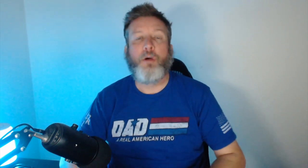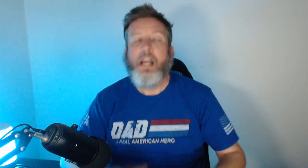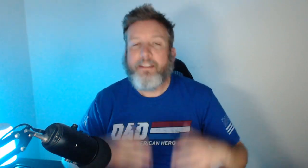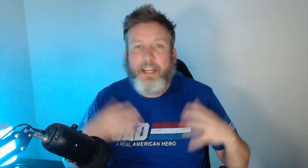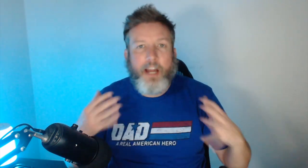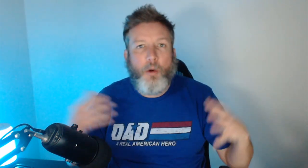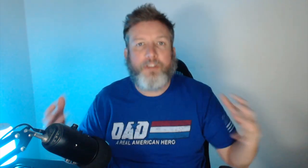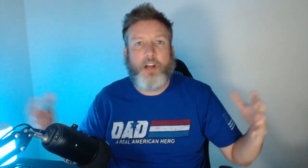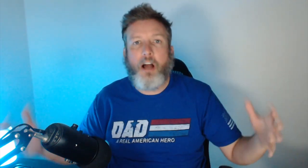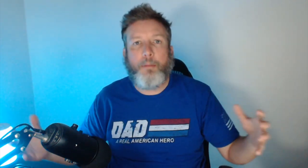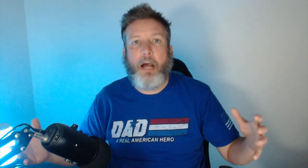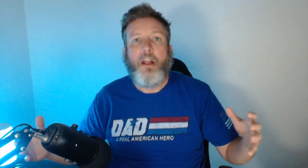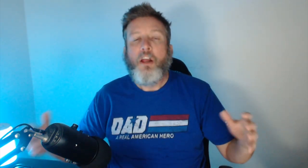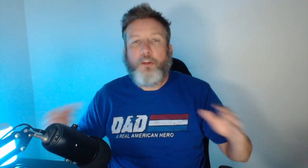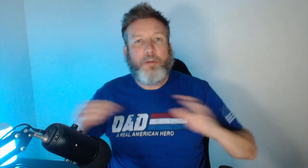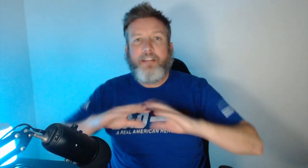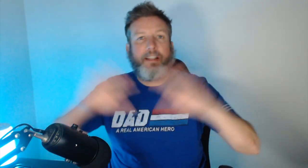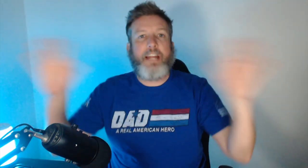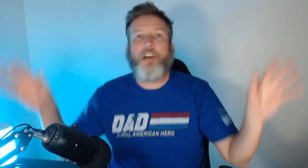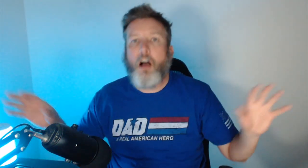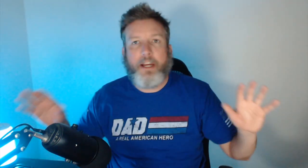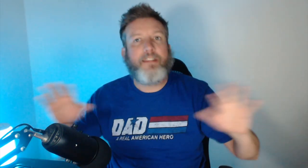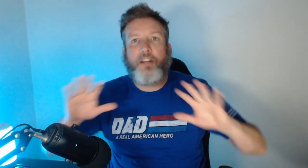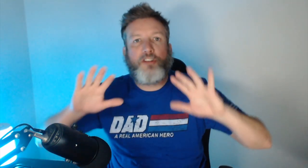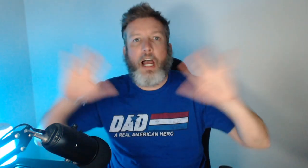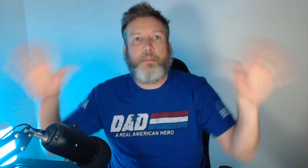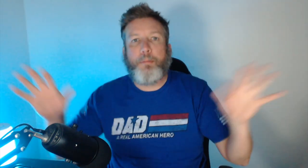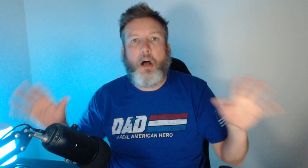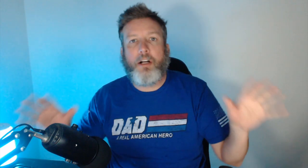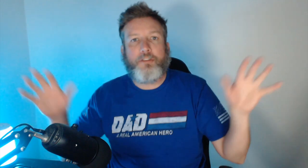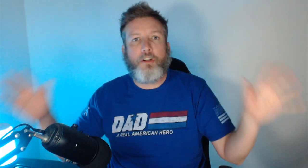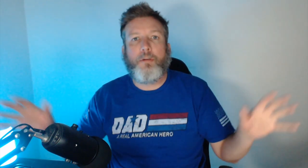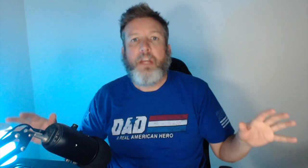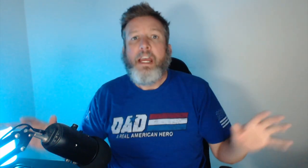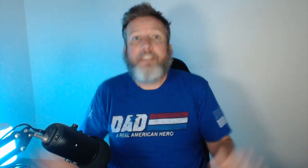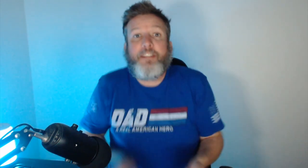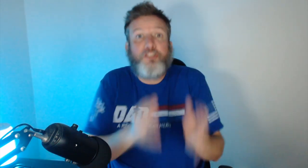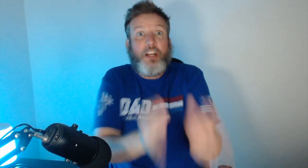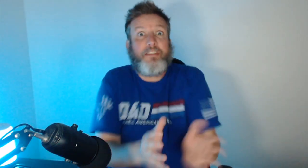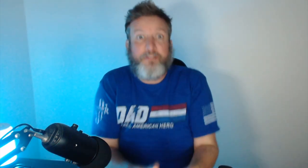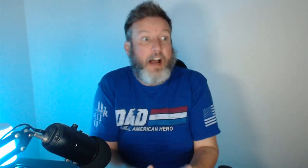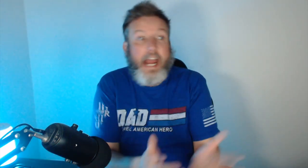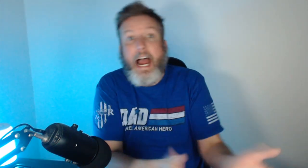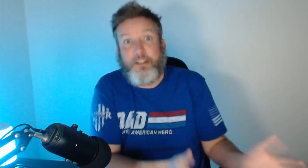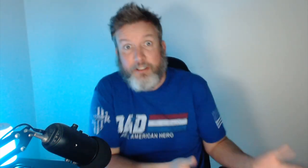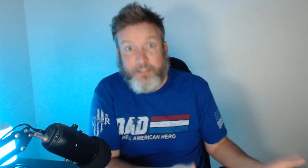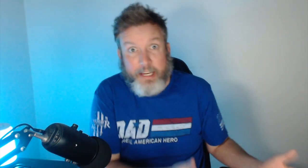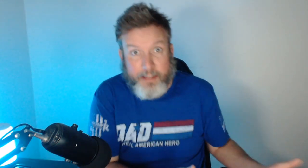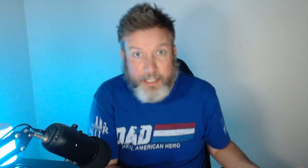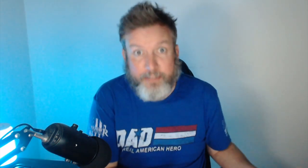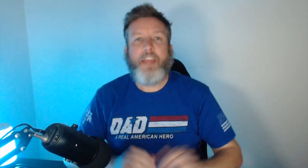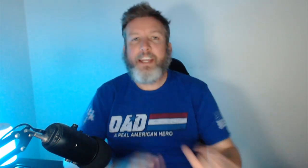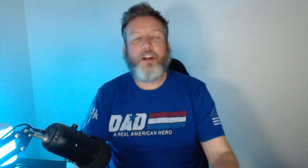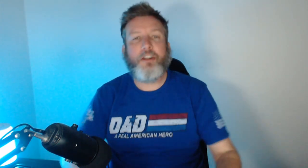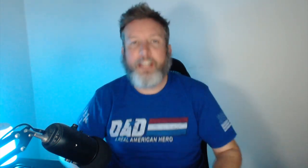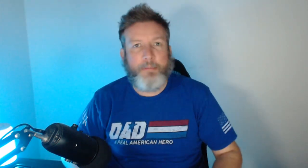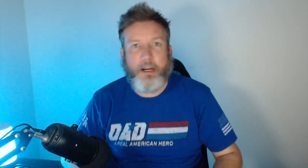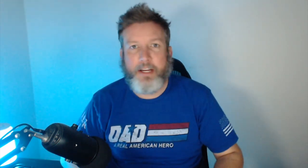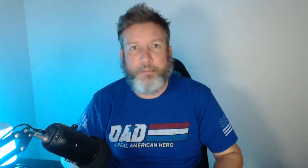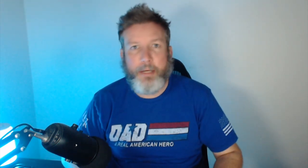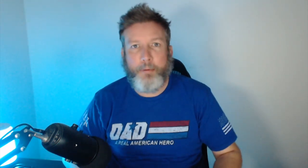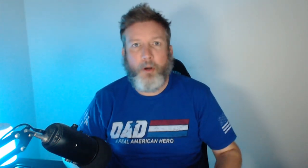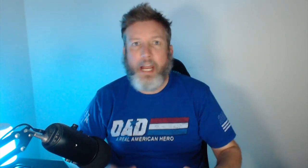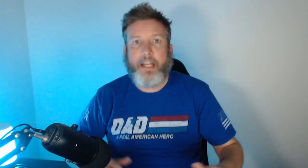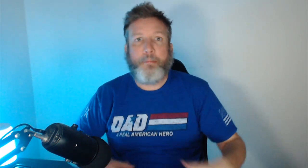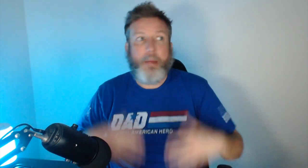have to hurt you. It's like I always talk about. The reason they talk in such hyperbolic terms is to justify actions like this. They can hurt the